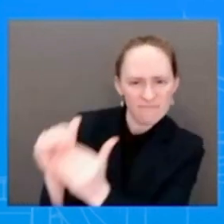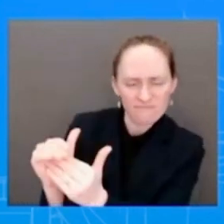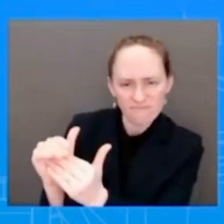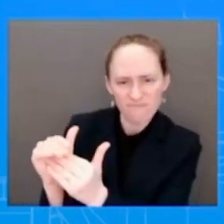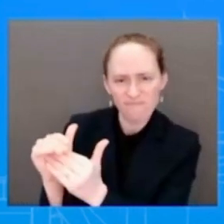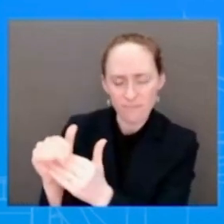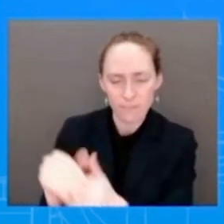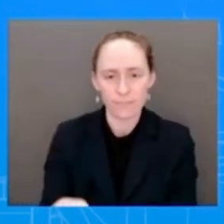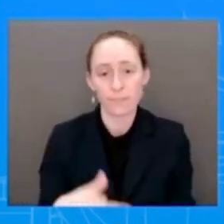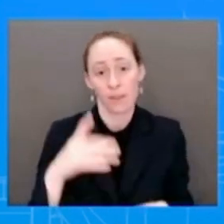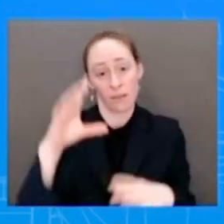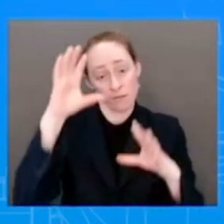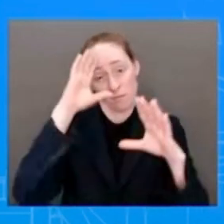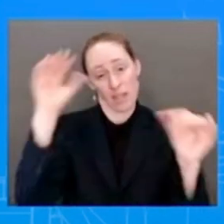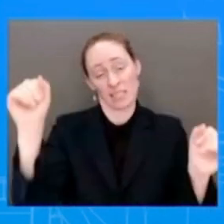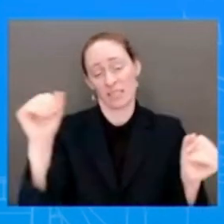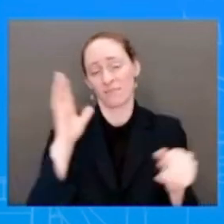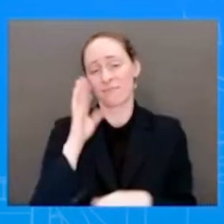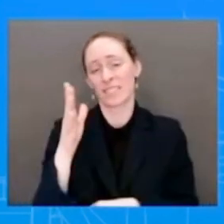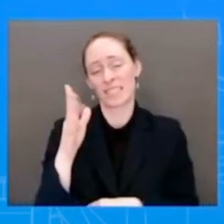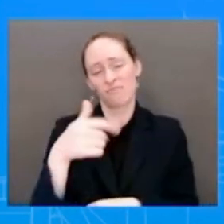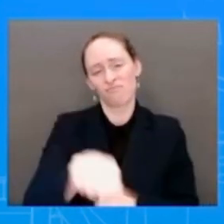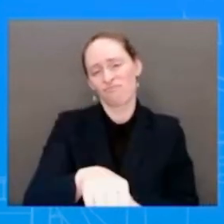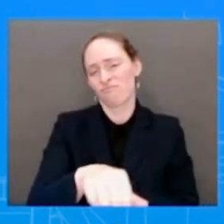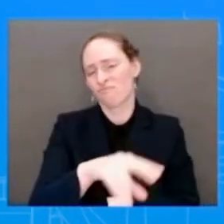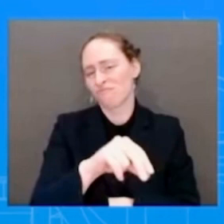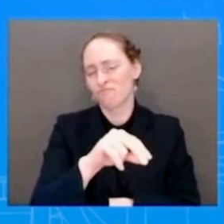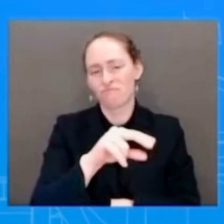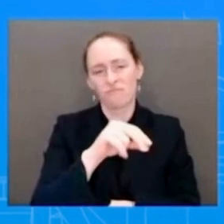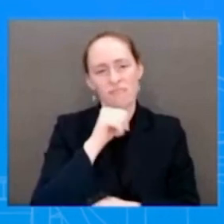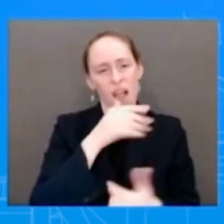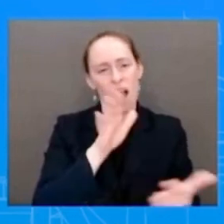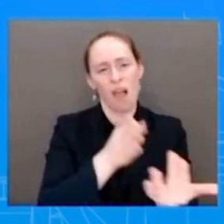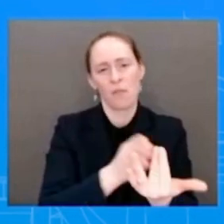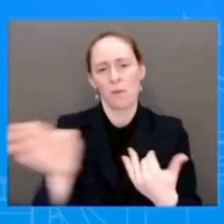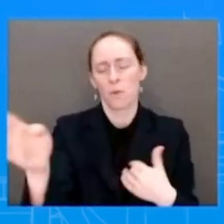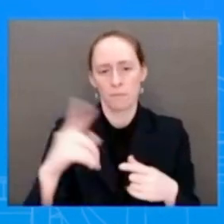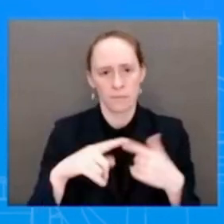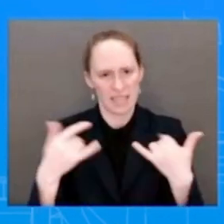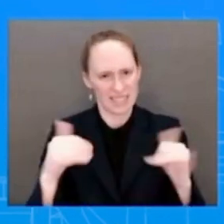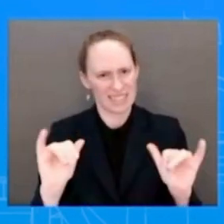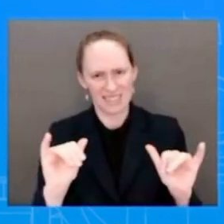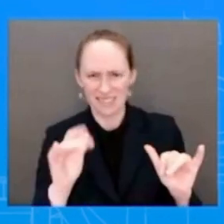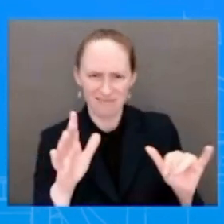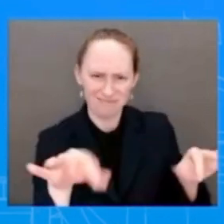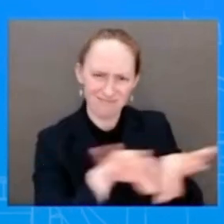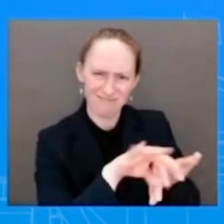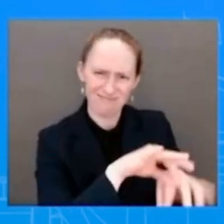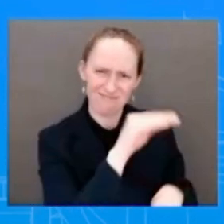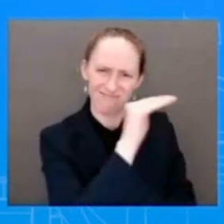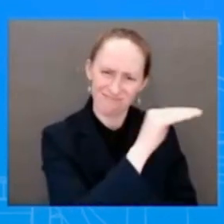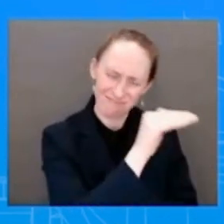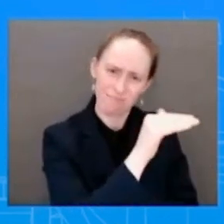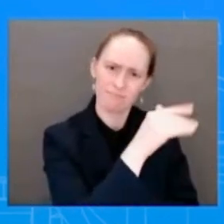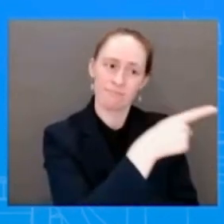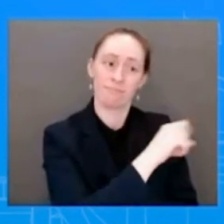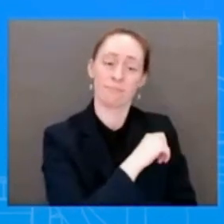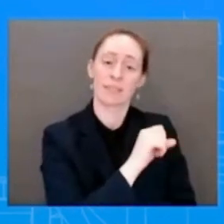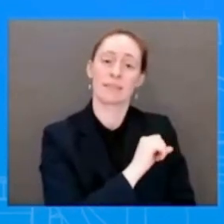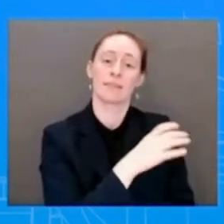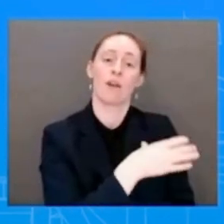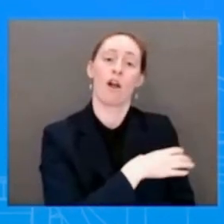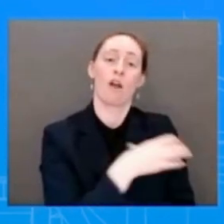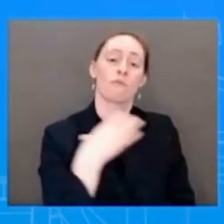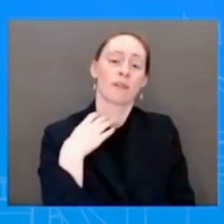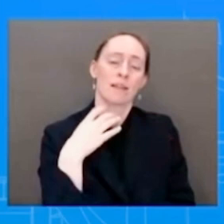Congress to restore the protections of Roe Wade as federal law. That leads me to our second focus, which is taking